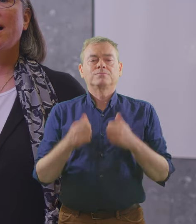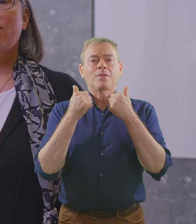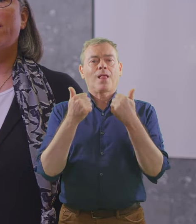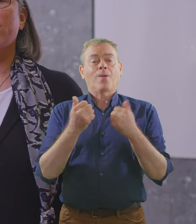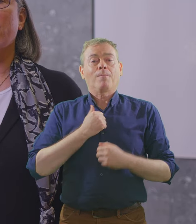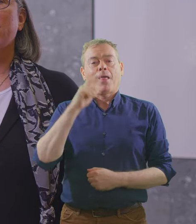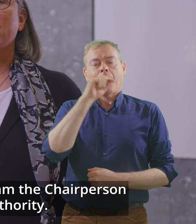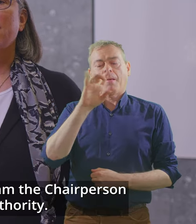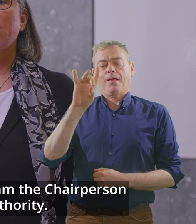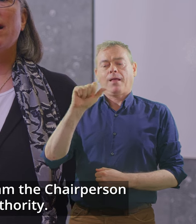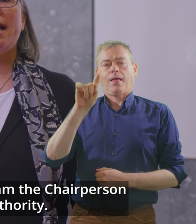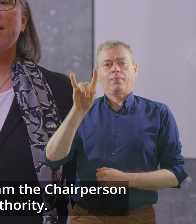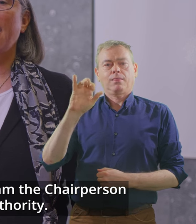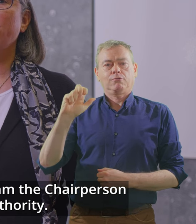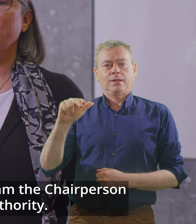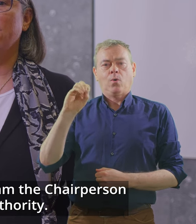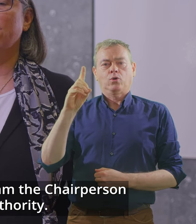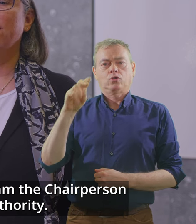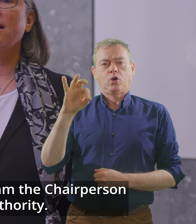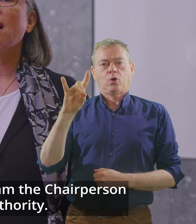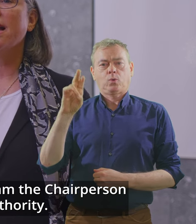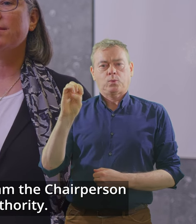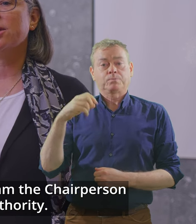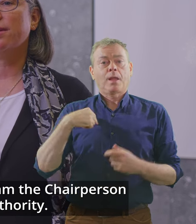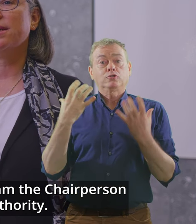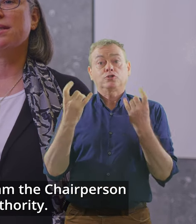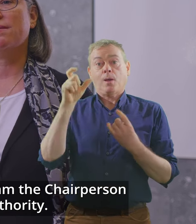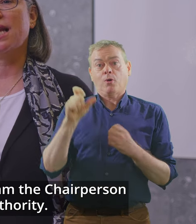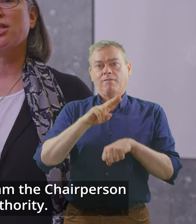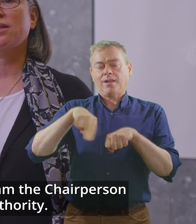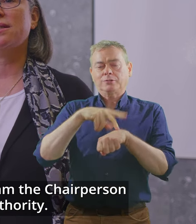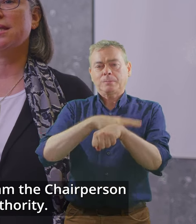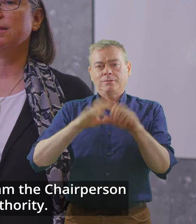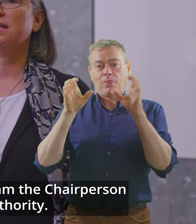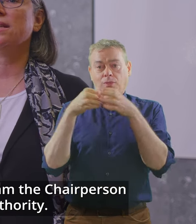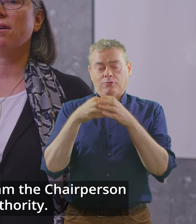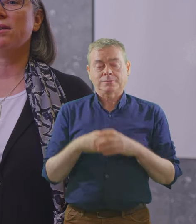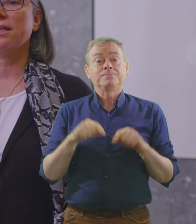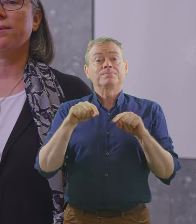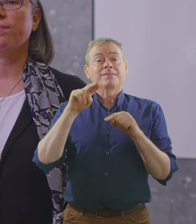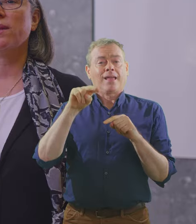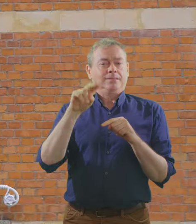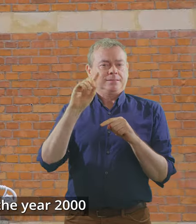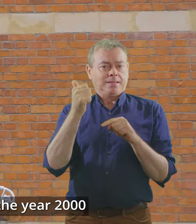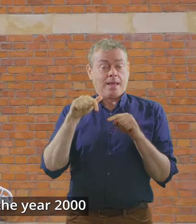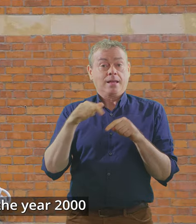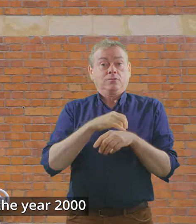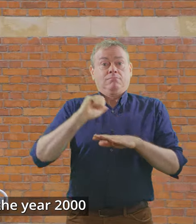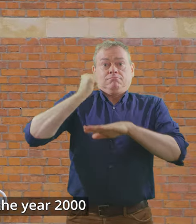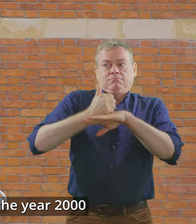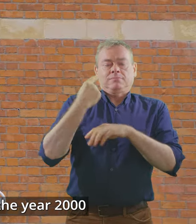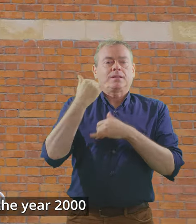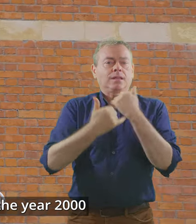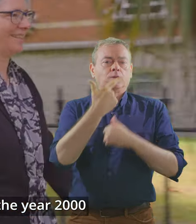Hello everyone my name is Catherine O'Donoghue and I am the chairperson of the National Disability Authority. The